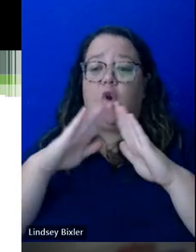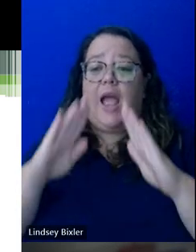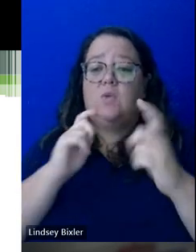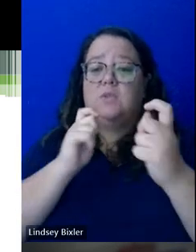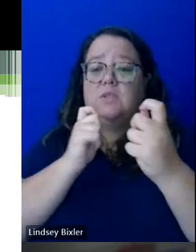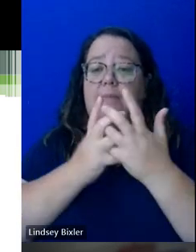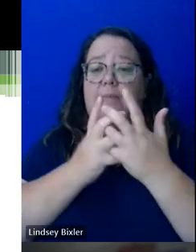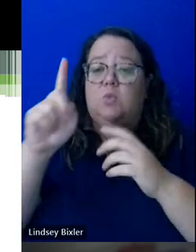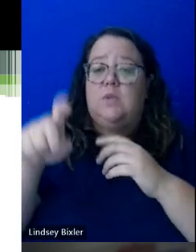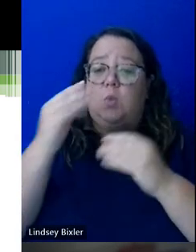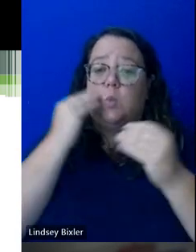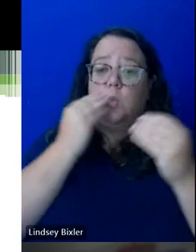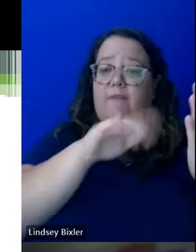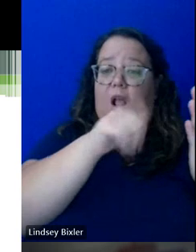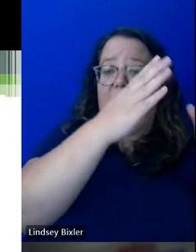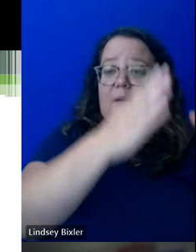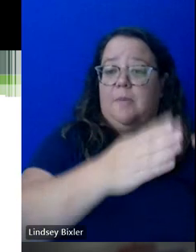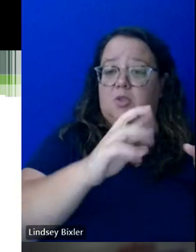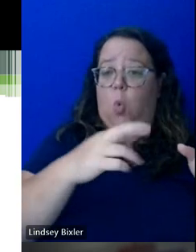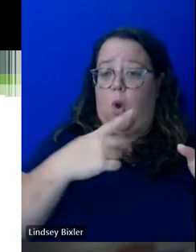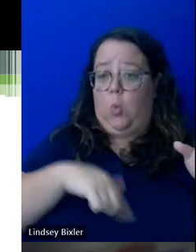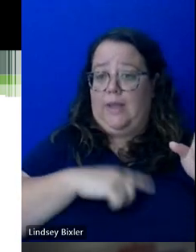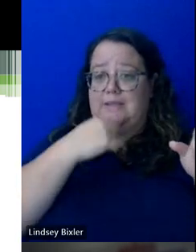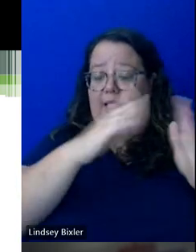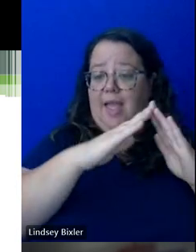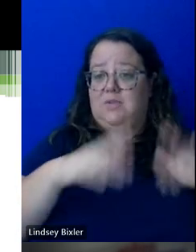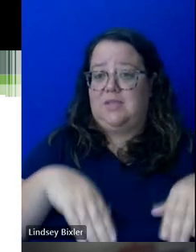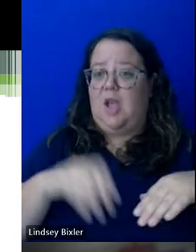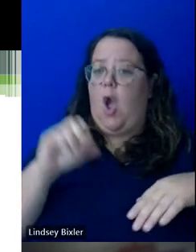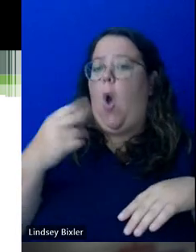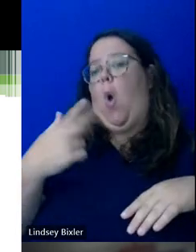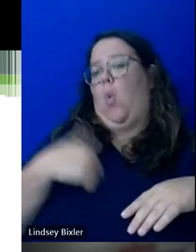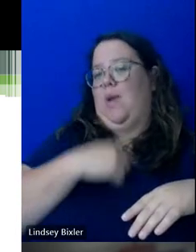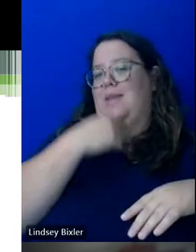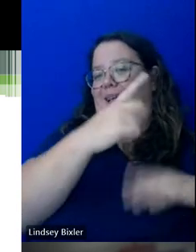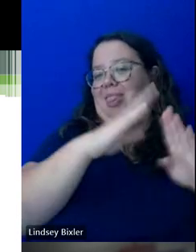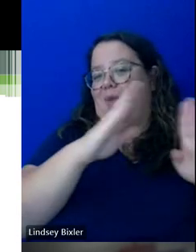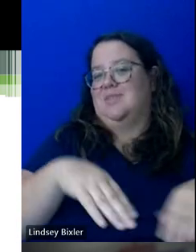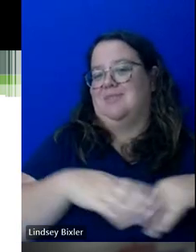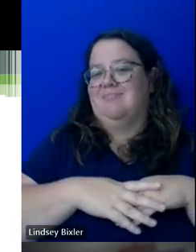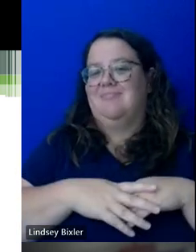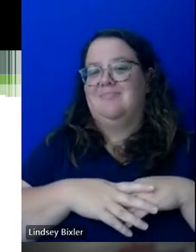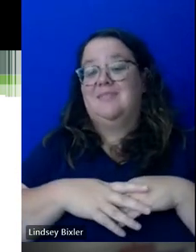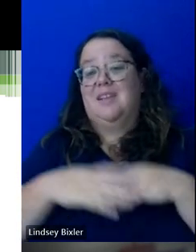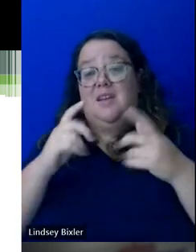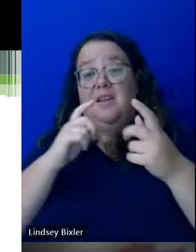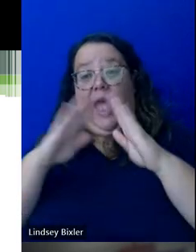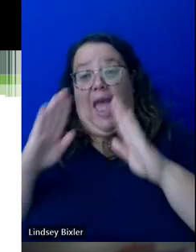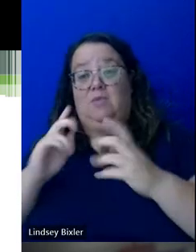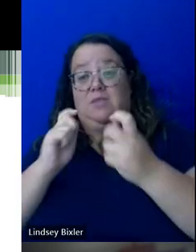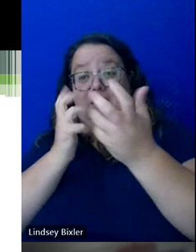you need to notify anyone or do you tell housing? Ah, we tell housing. Once a housing accommodation has been approved,